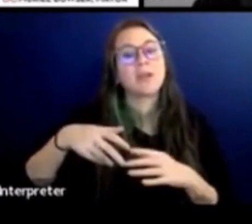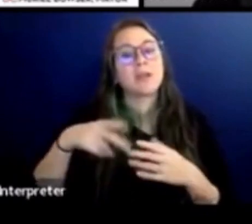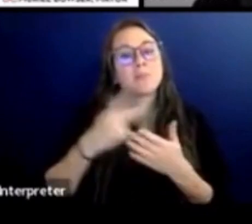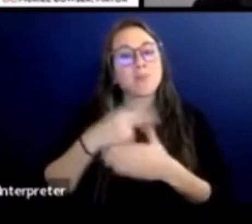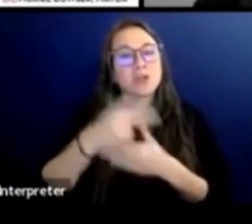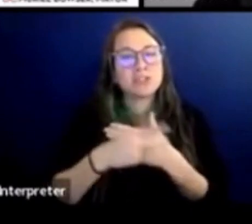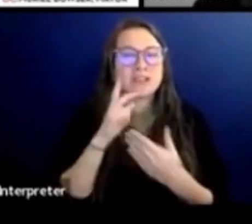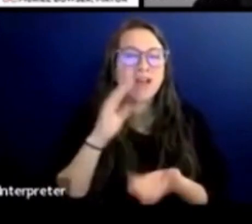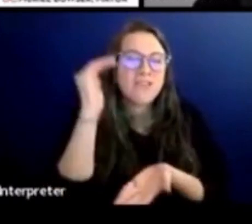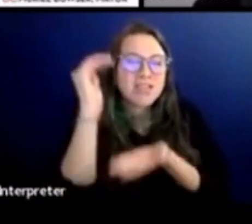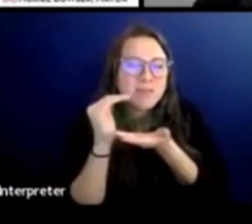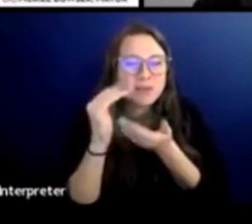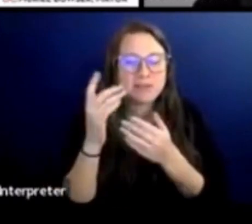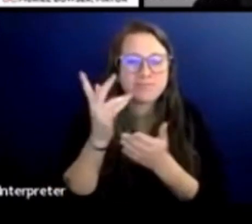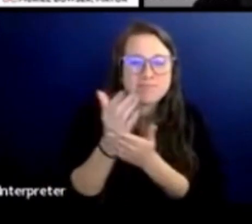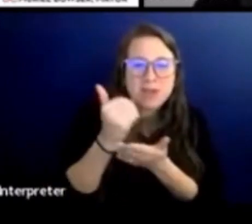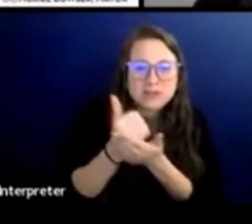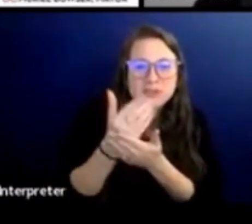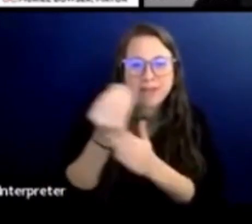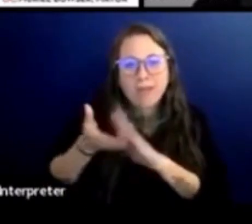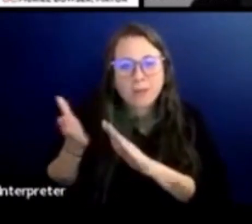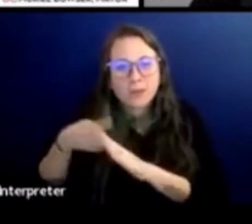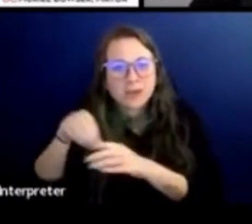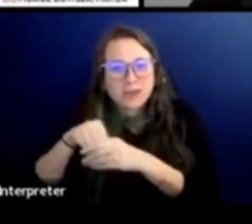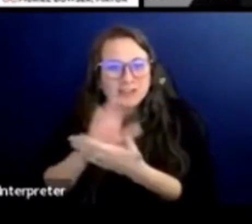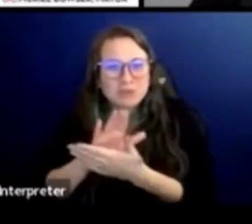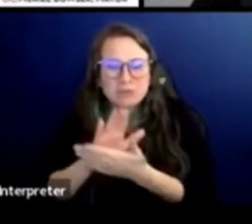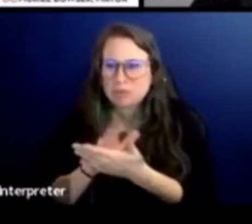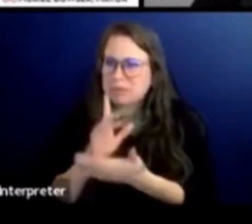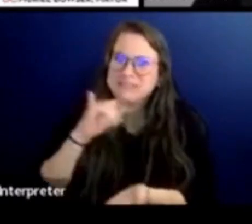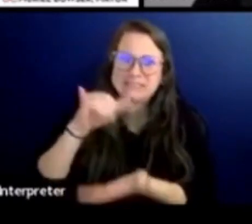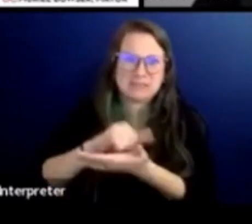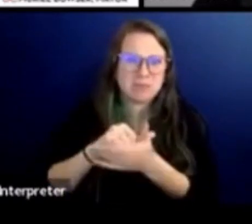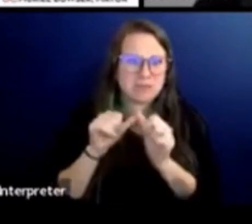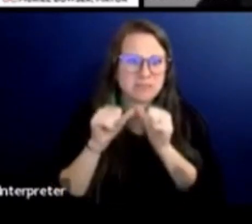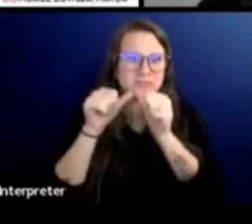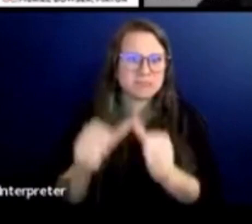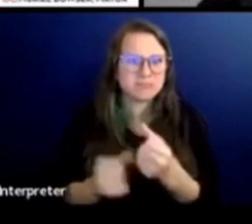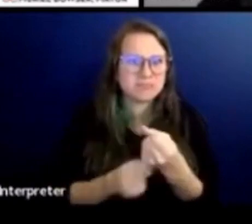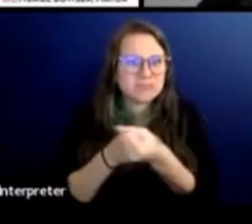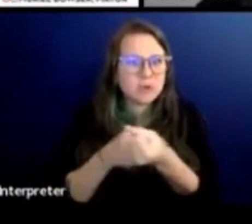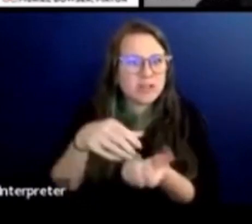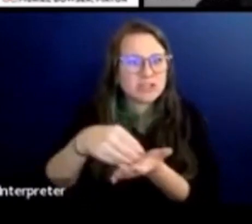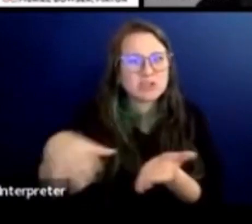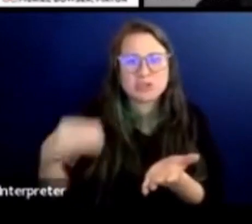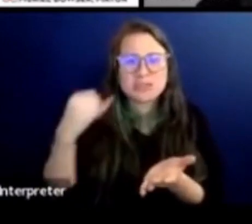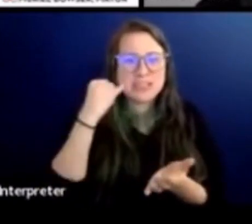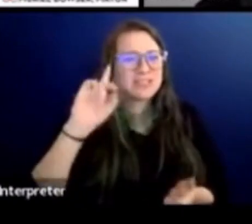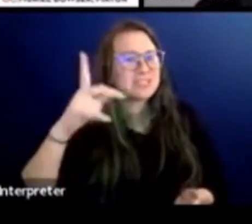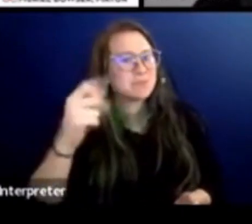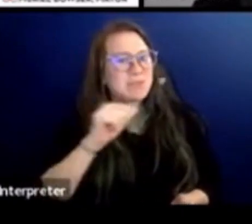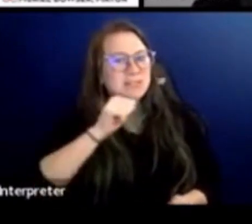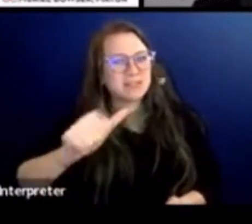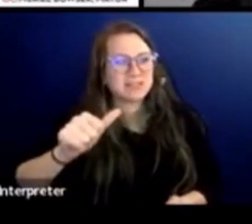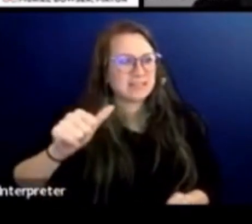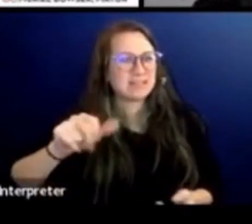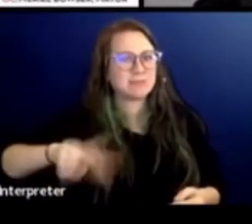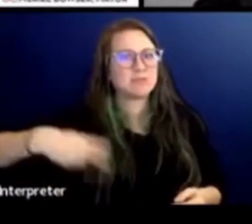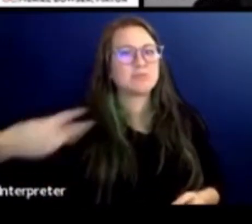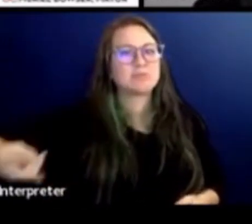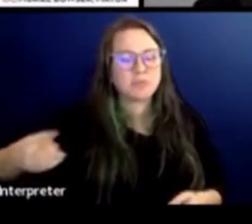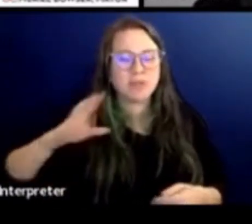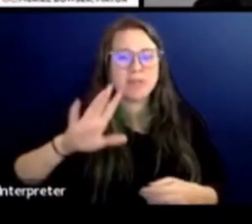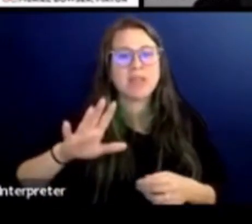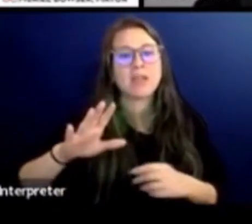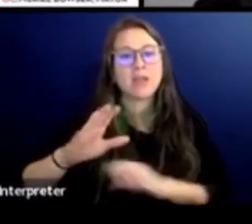in various schools. It would be near impossible for them to continue to support these students if DCPS does not reverse its decision to no longer